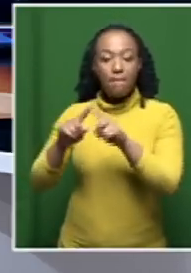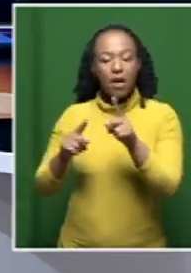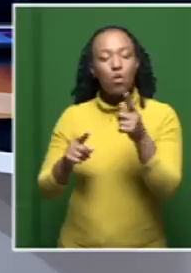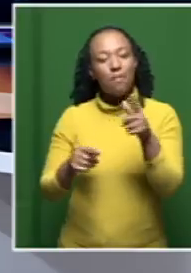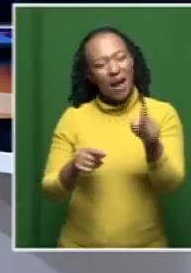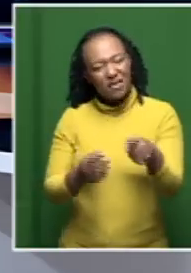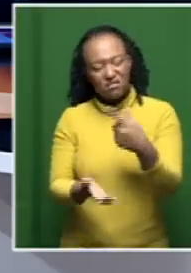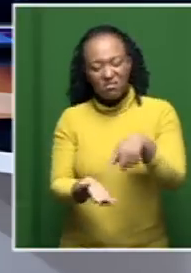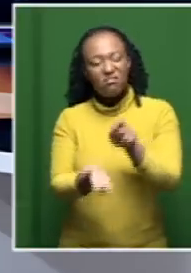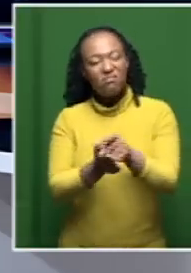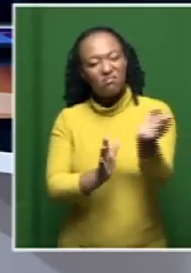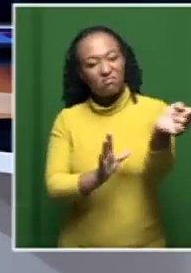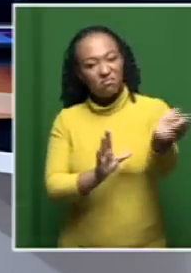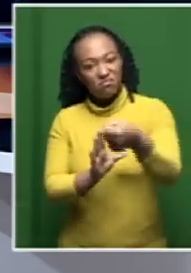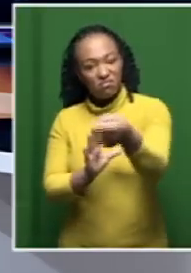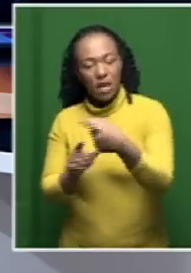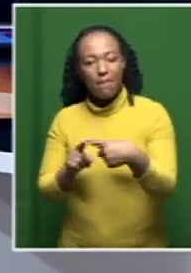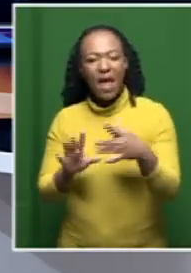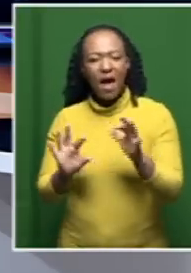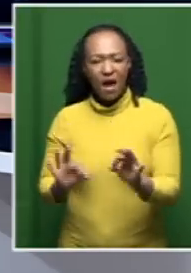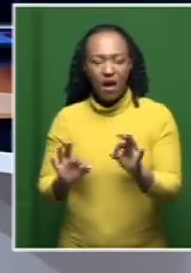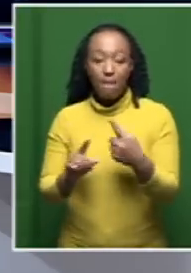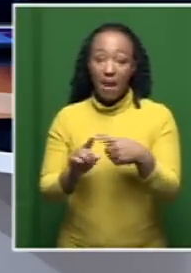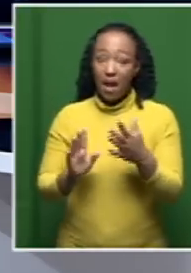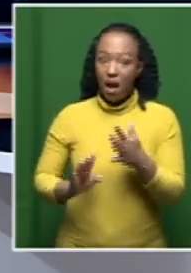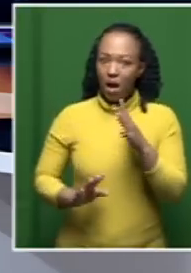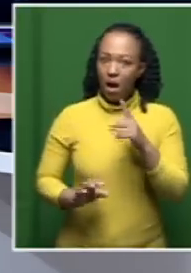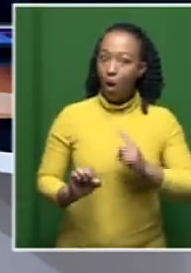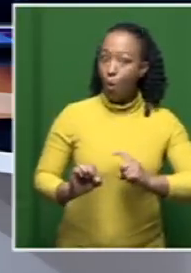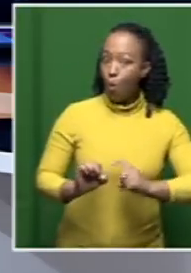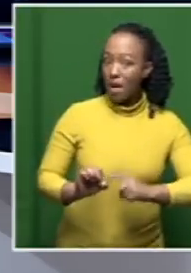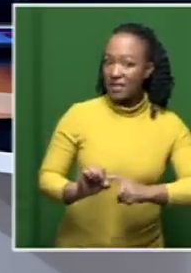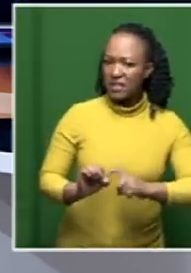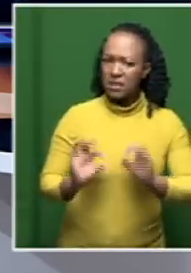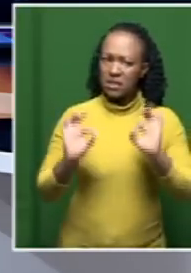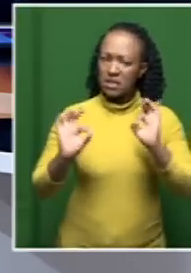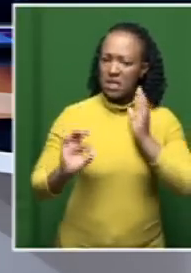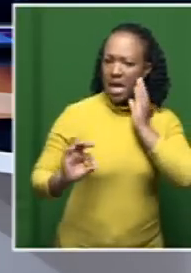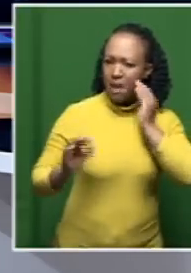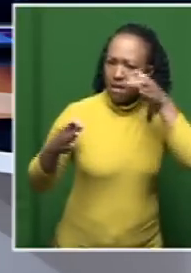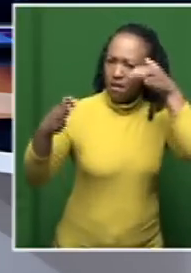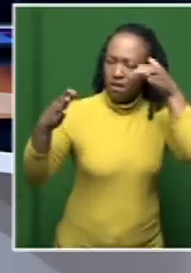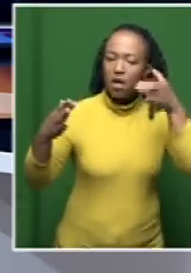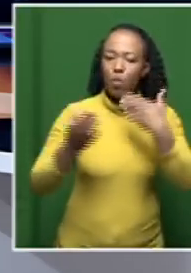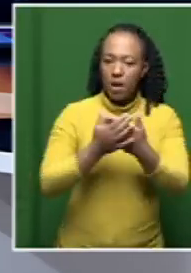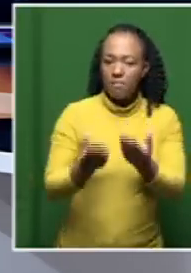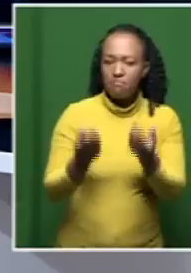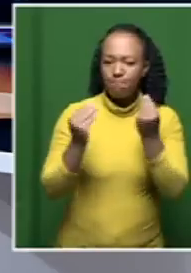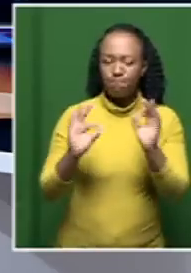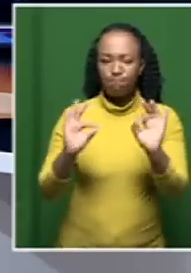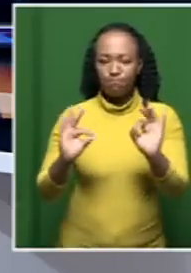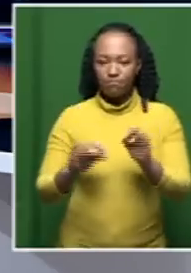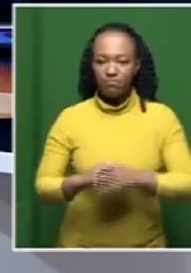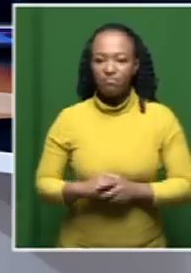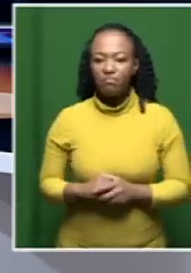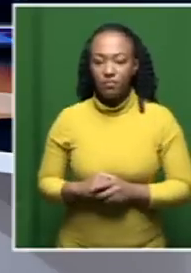quality, experienced players and get it right, more importantly. Well, you know what? We're